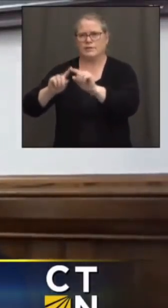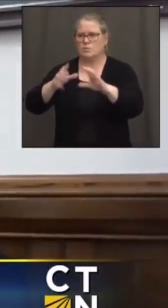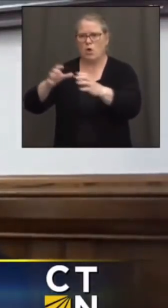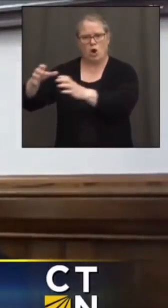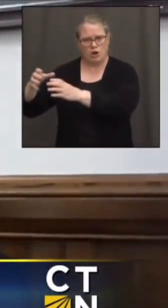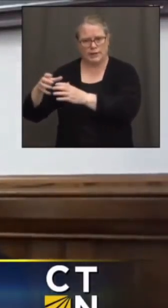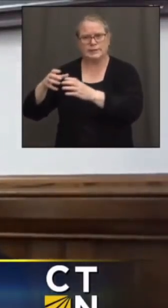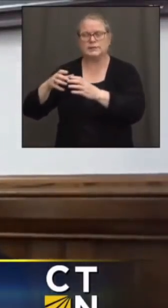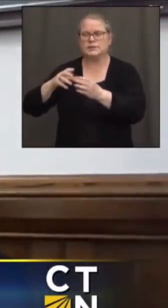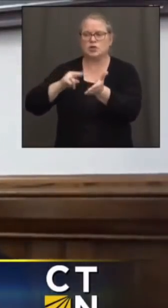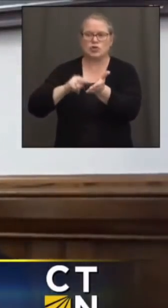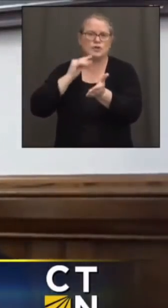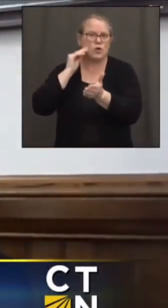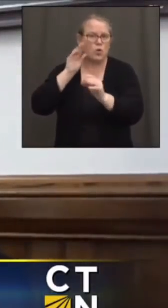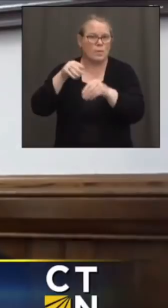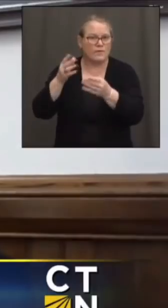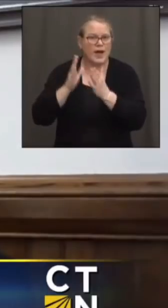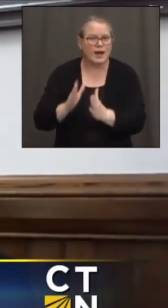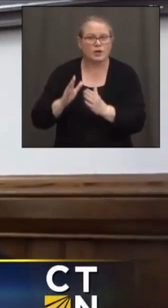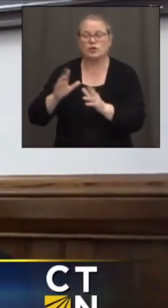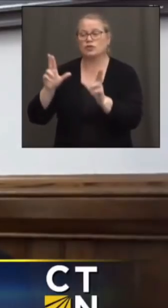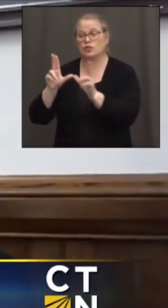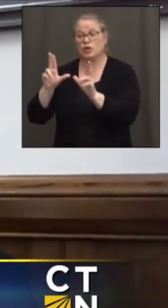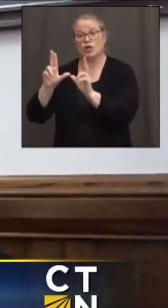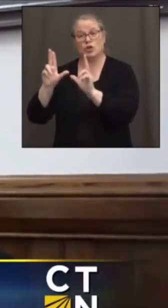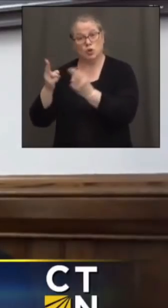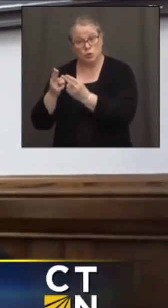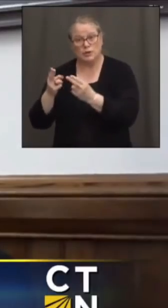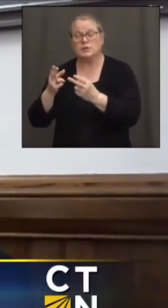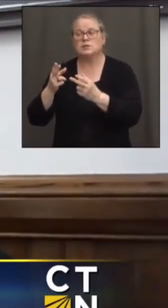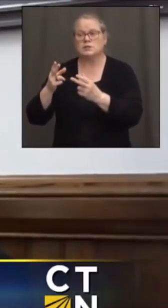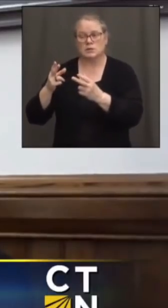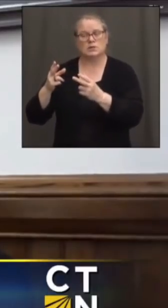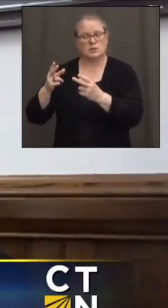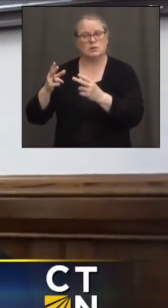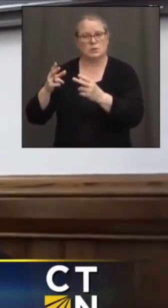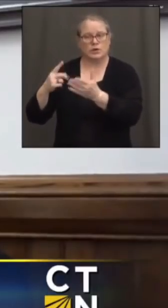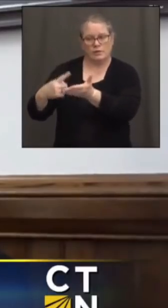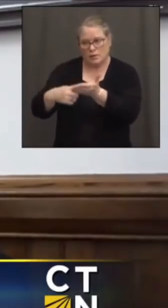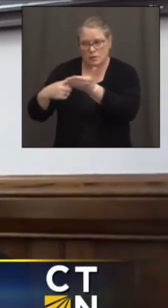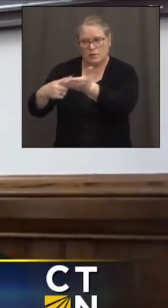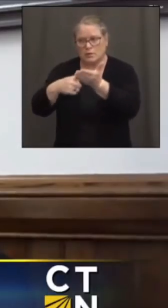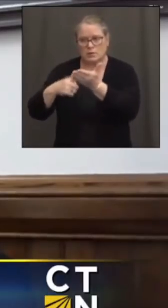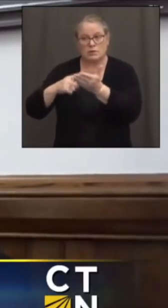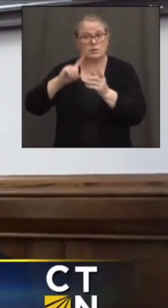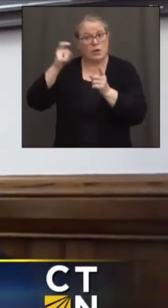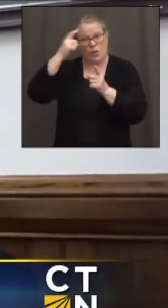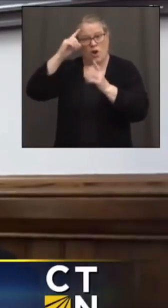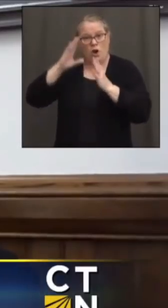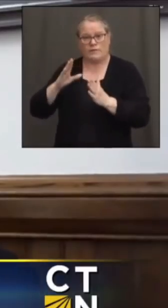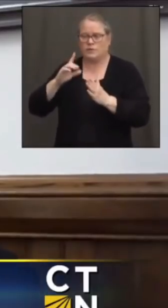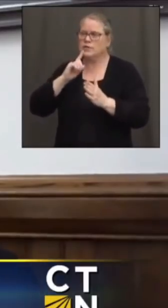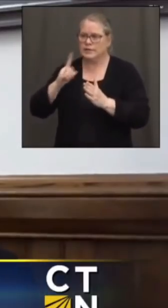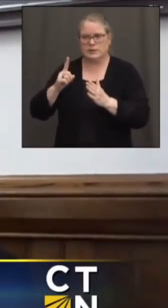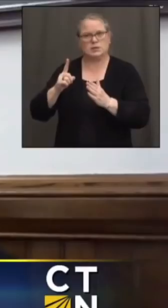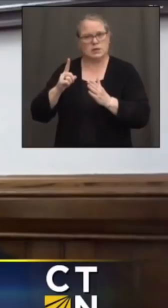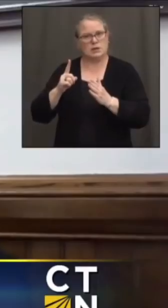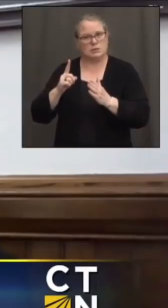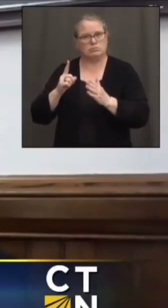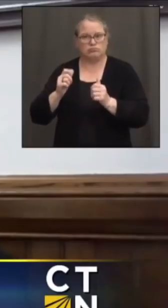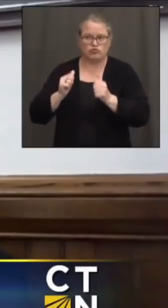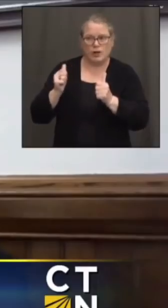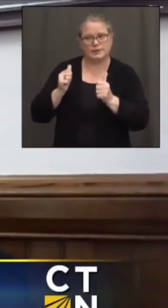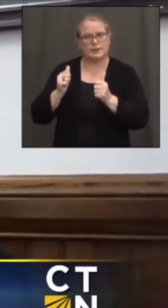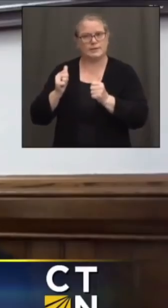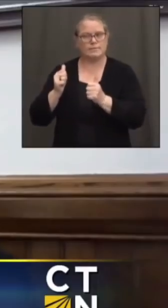providers, as well as the unions. As the governor has said, this is a very aggressive offer above and beyond of what the legislature